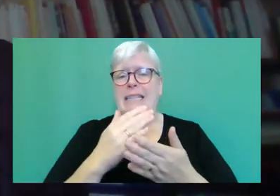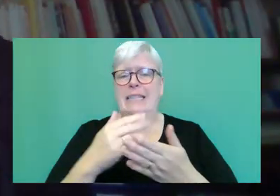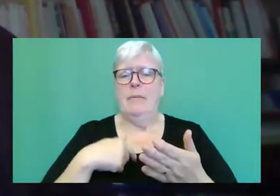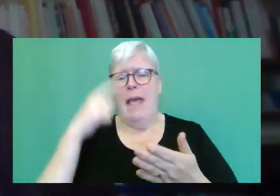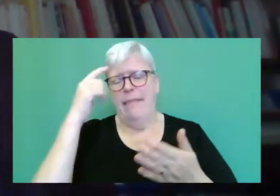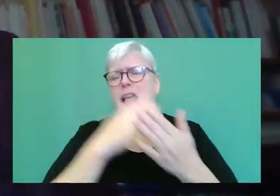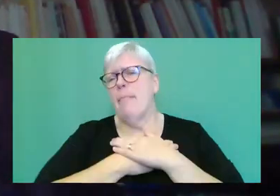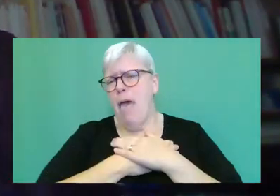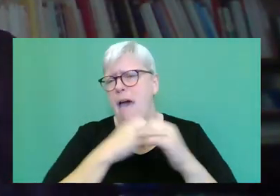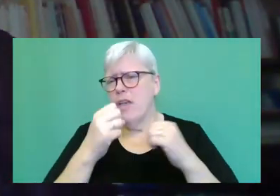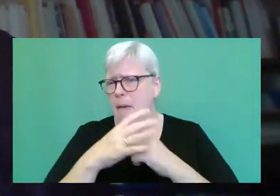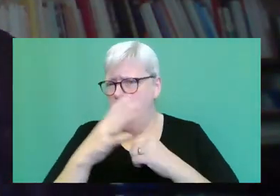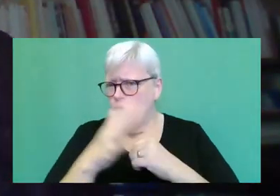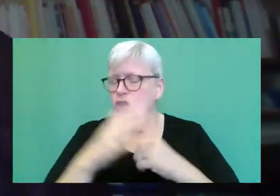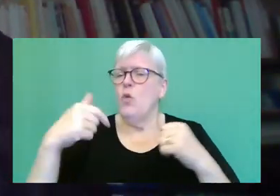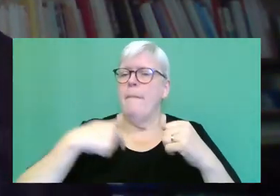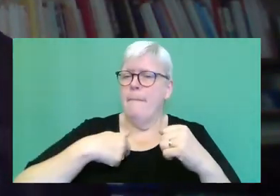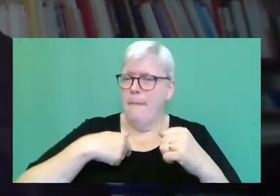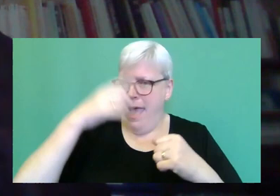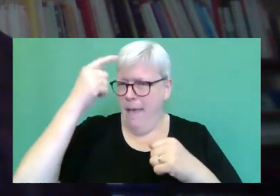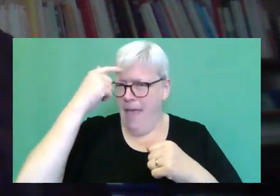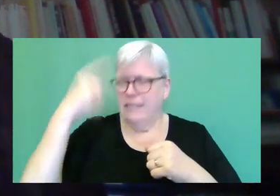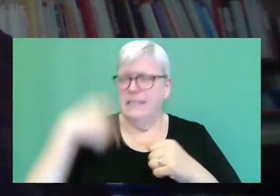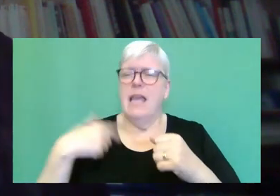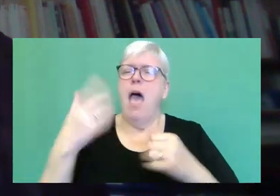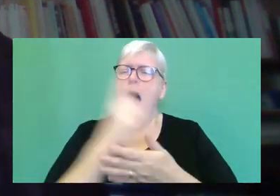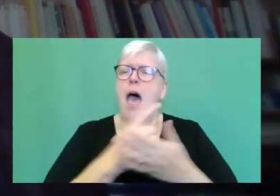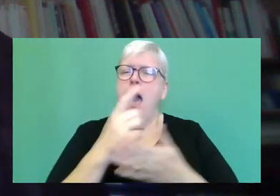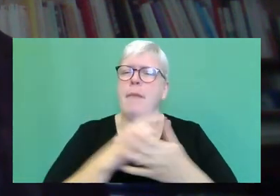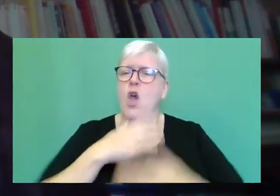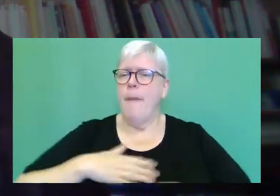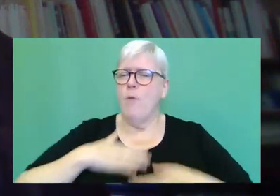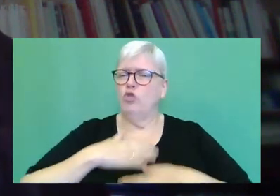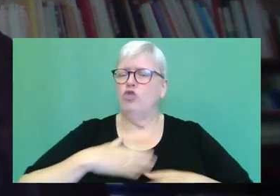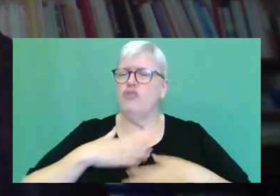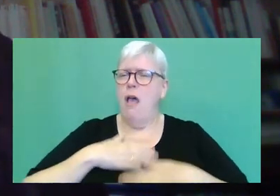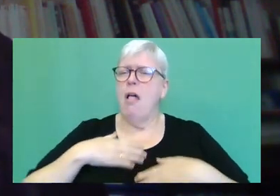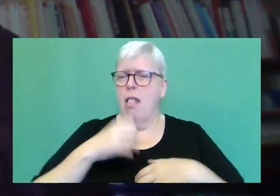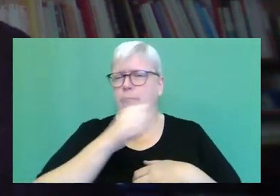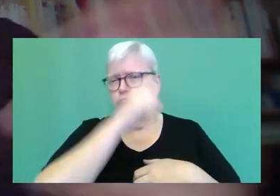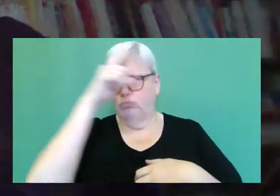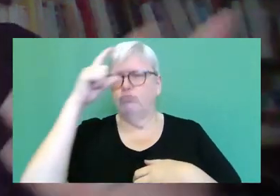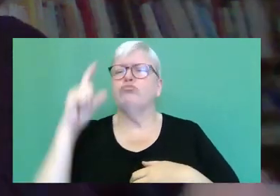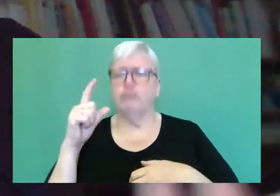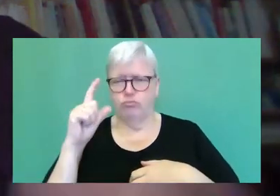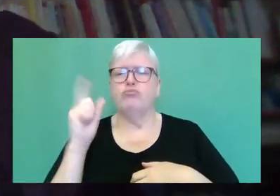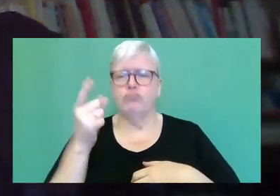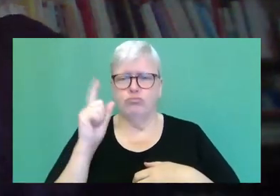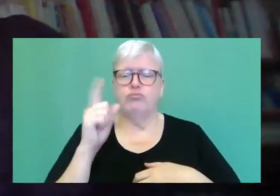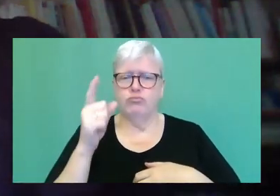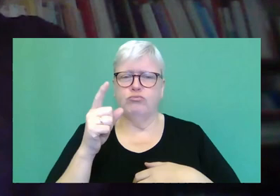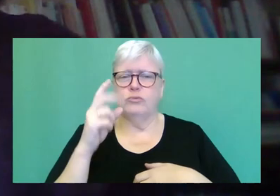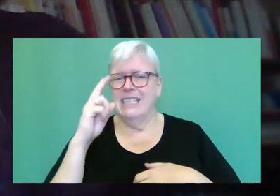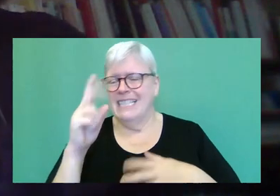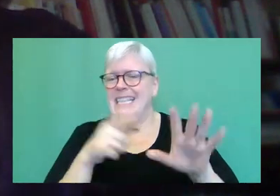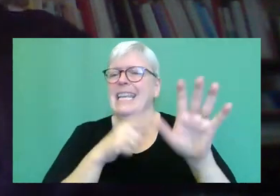mind is also, it's, it's a novel about emotional literacy, right? And, you know, we see Yasmin move from the